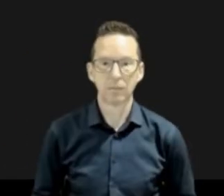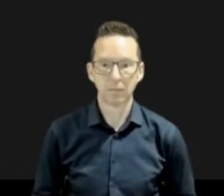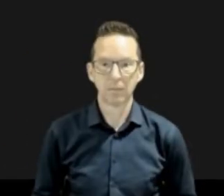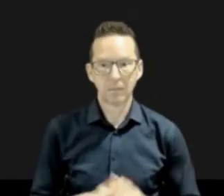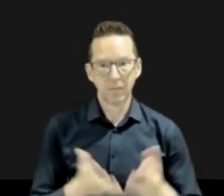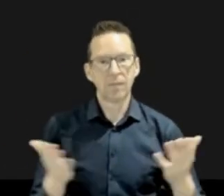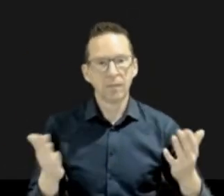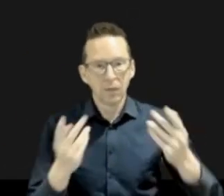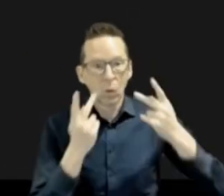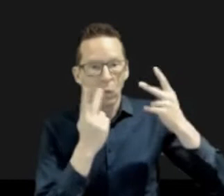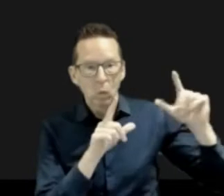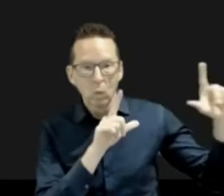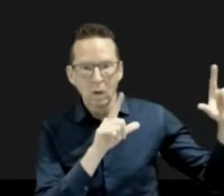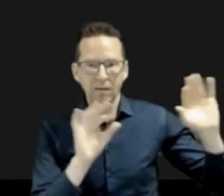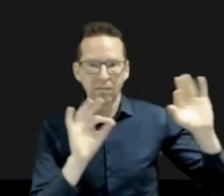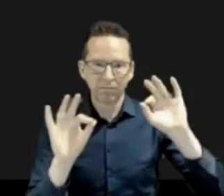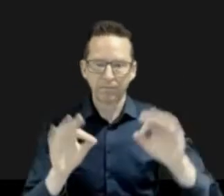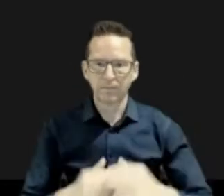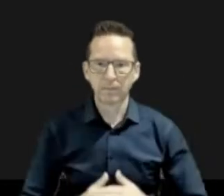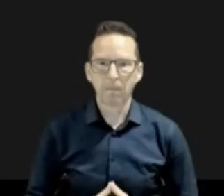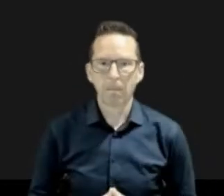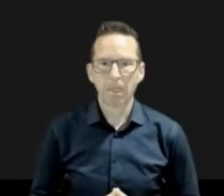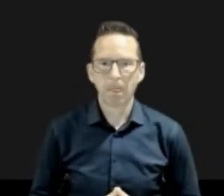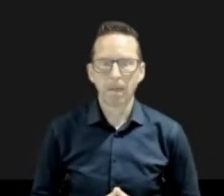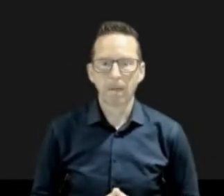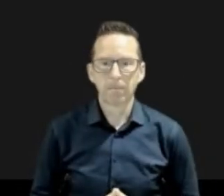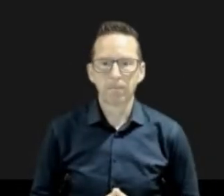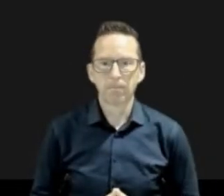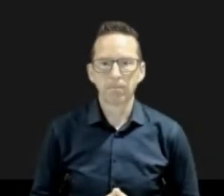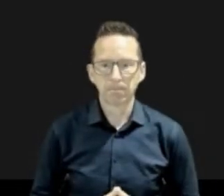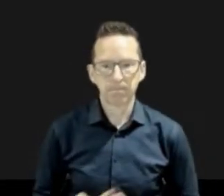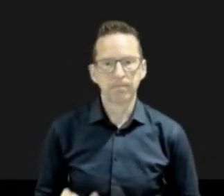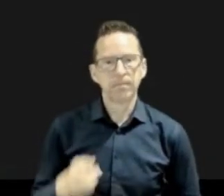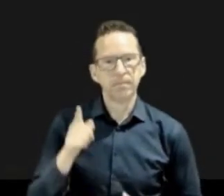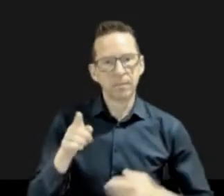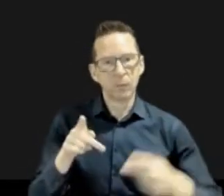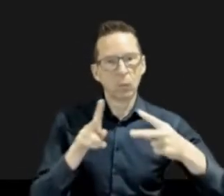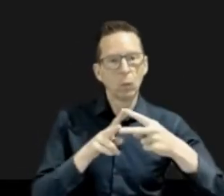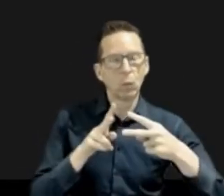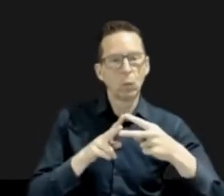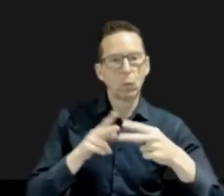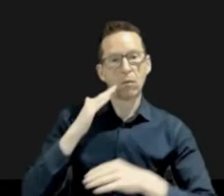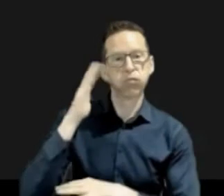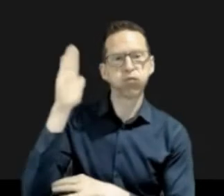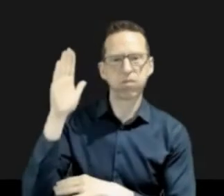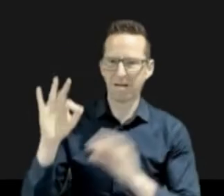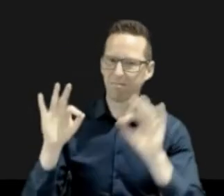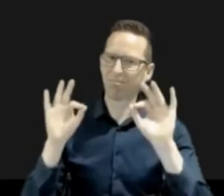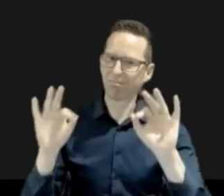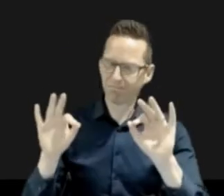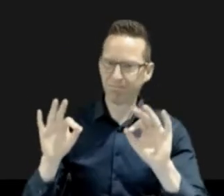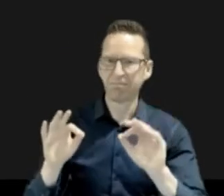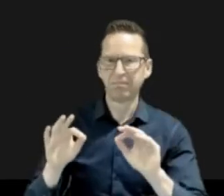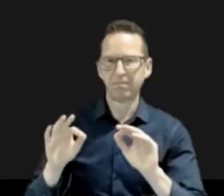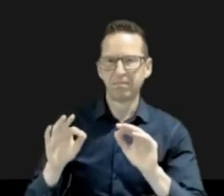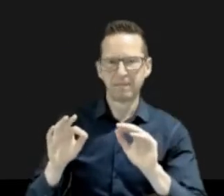Excellent. Well, thank you. Those last two presentations were wonderful. They tie very well within the information I'm going to